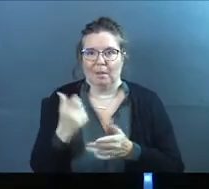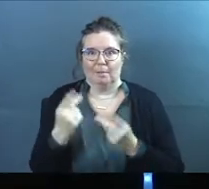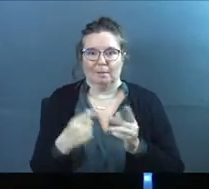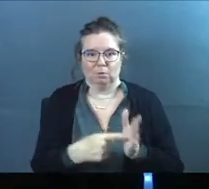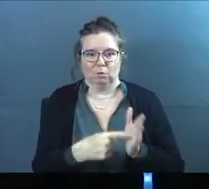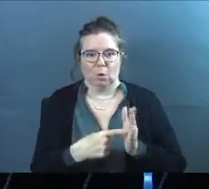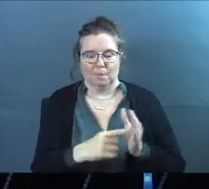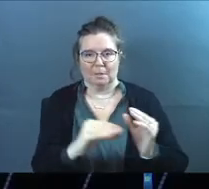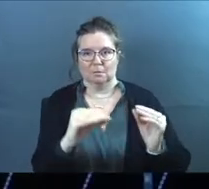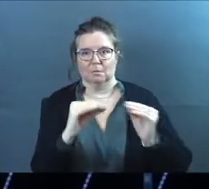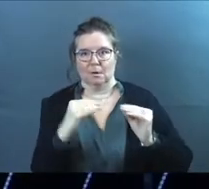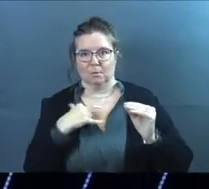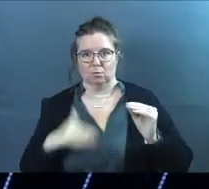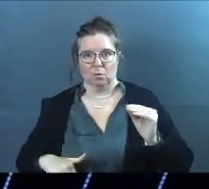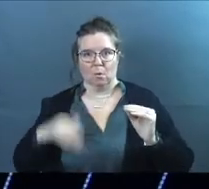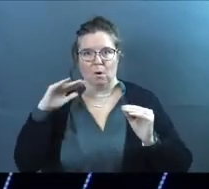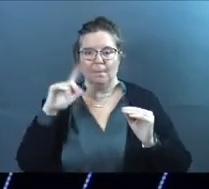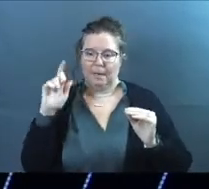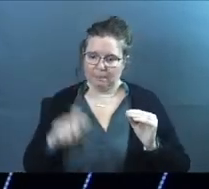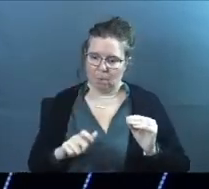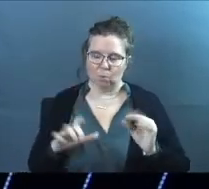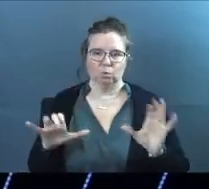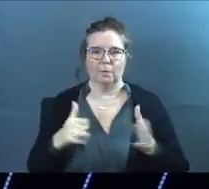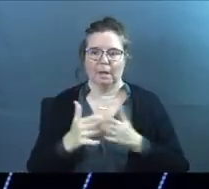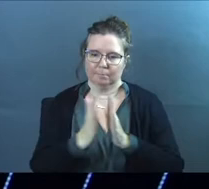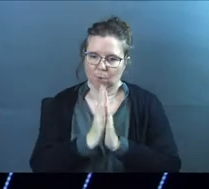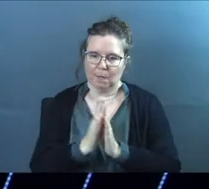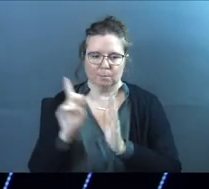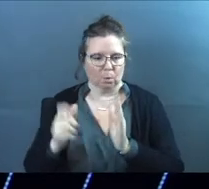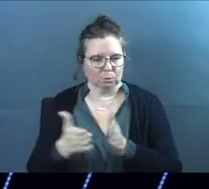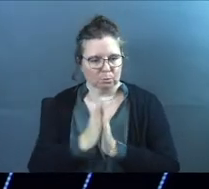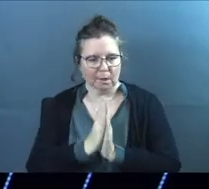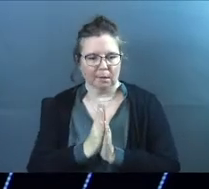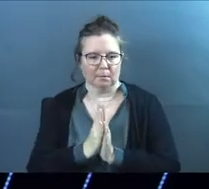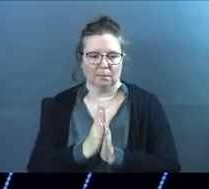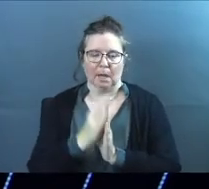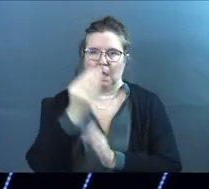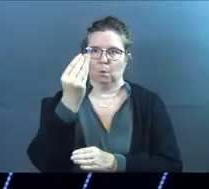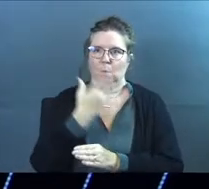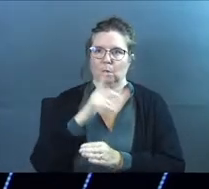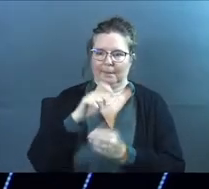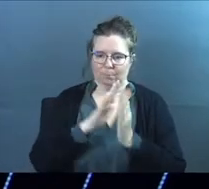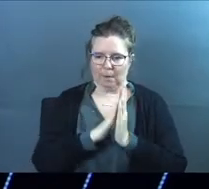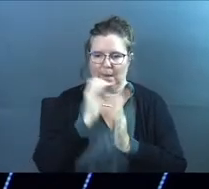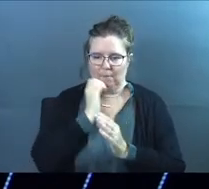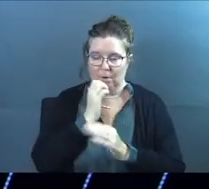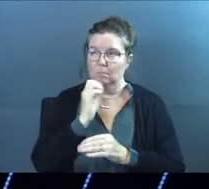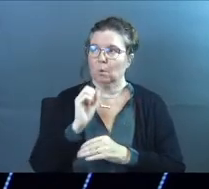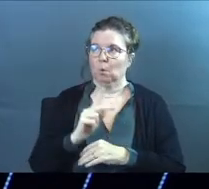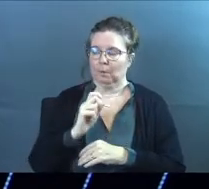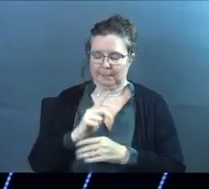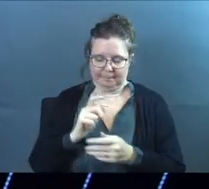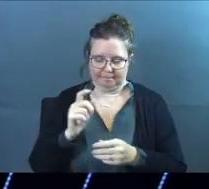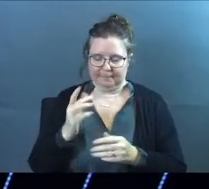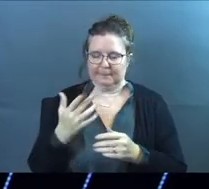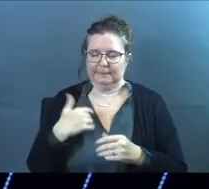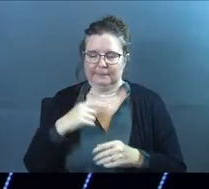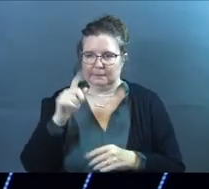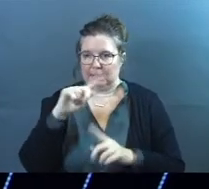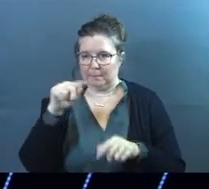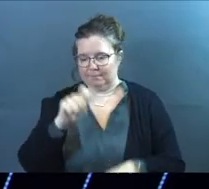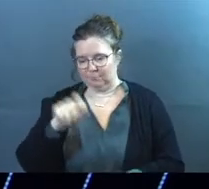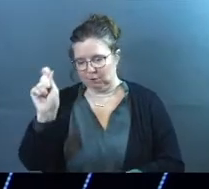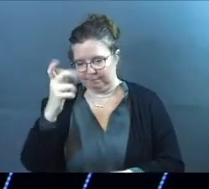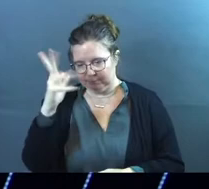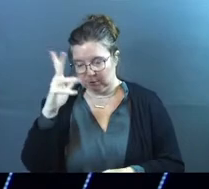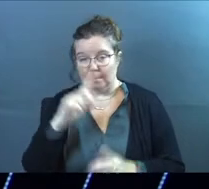in the church growing up that that's what you're supposed to do. I was told by somebody else, like, you better make sure that you pray every single day. So I just got to check that box. But